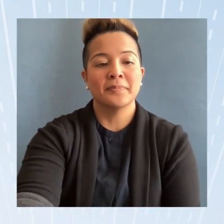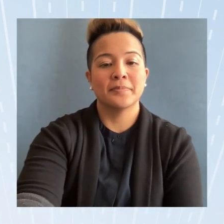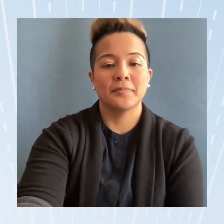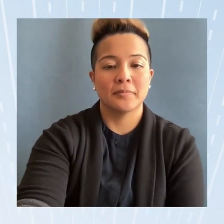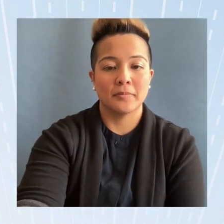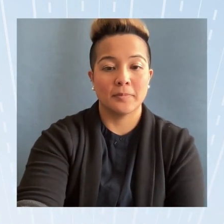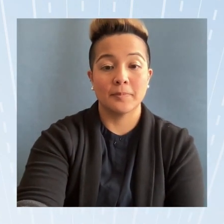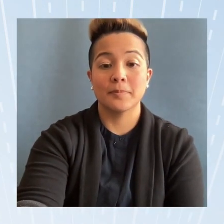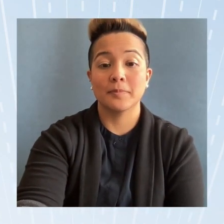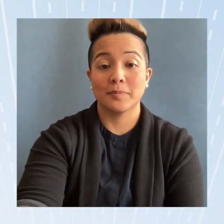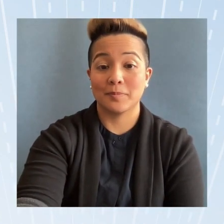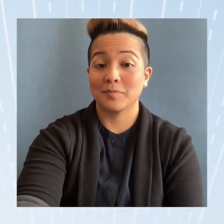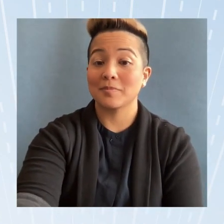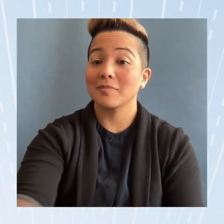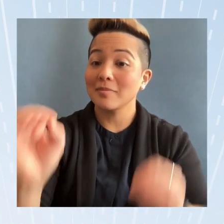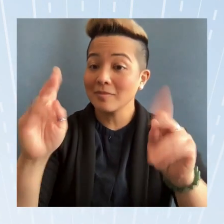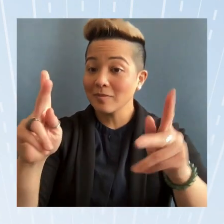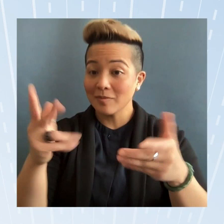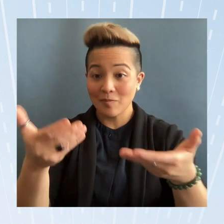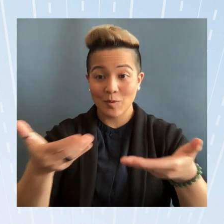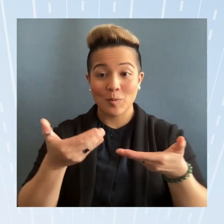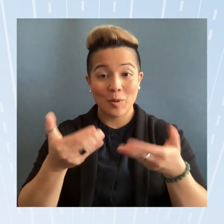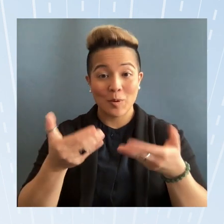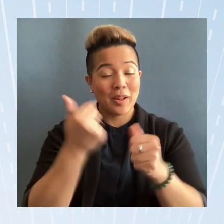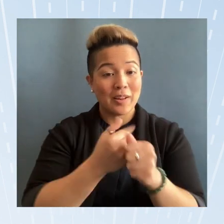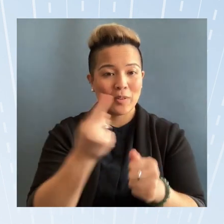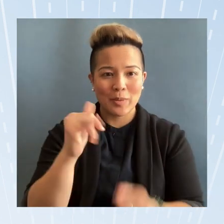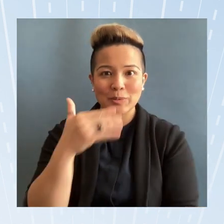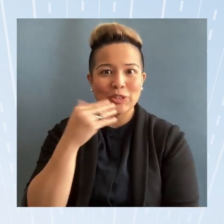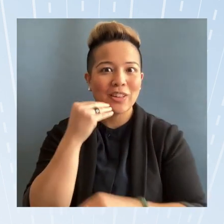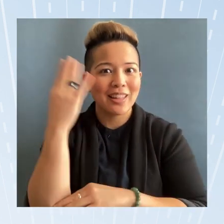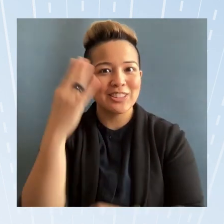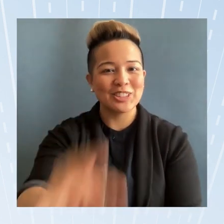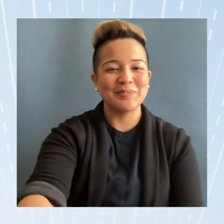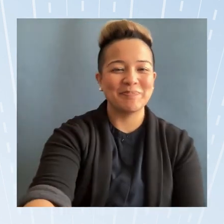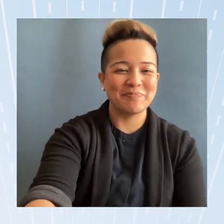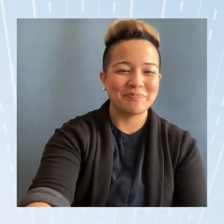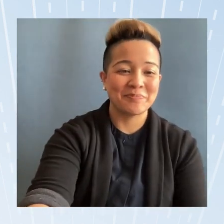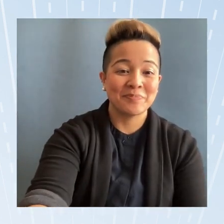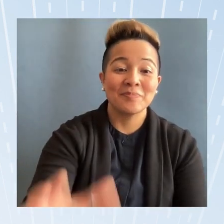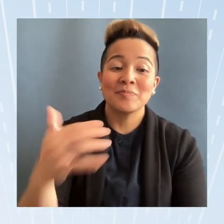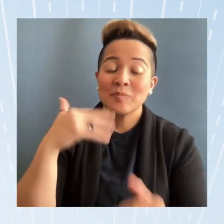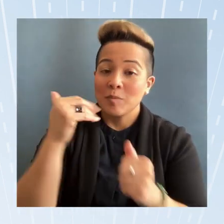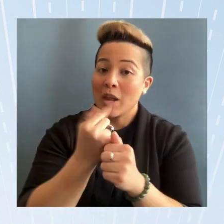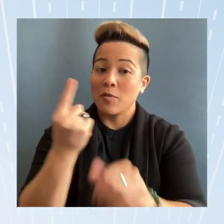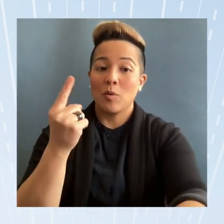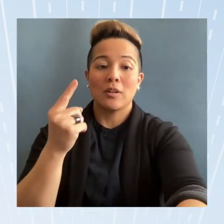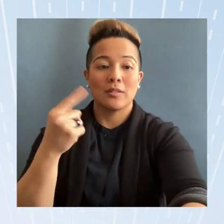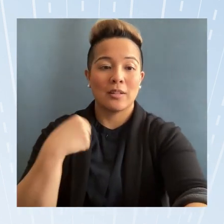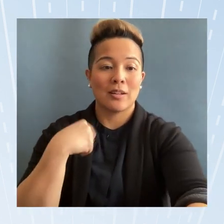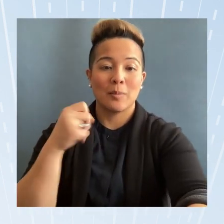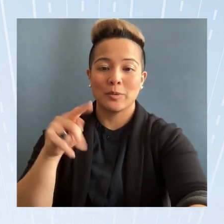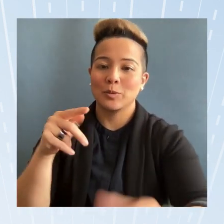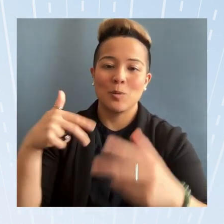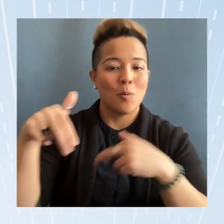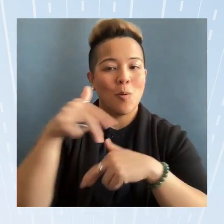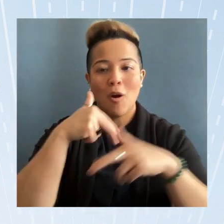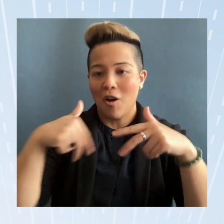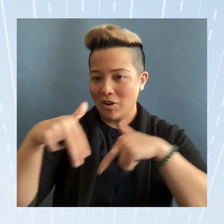okay welcome back everyone that was a good lunch and I hope everybody got to walk around a little bit